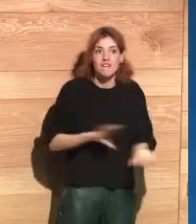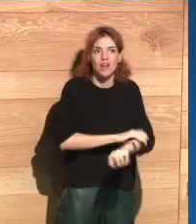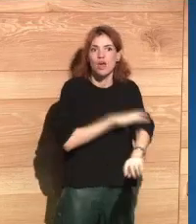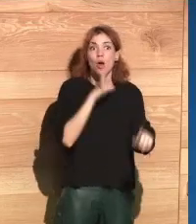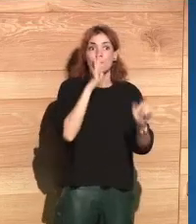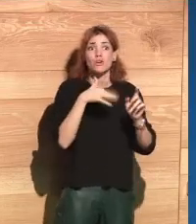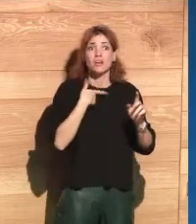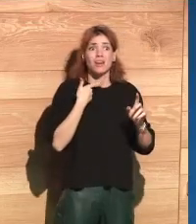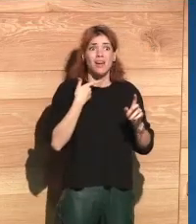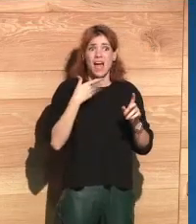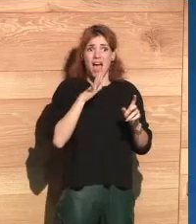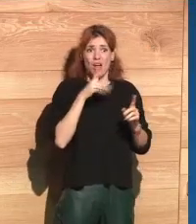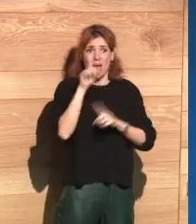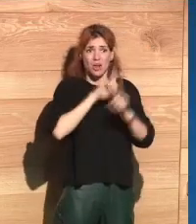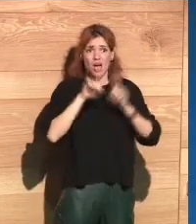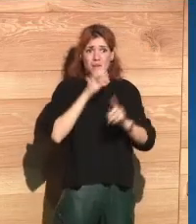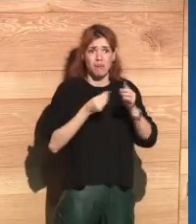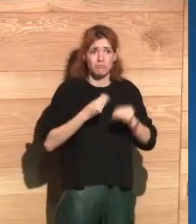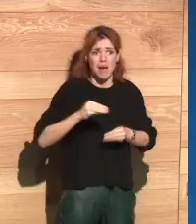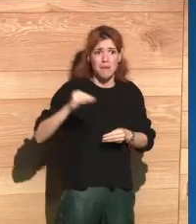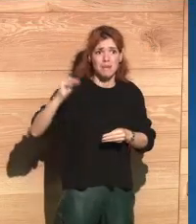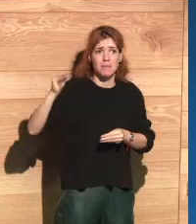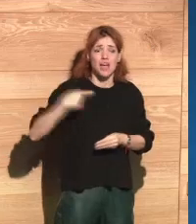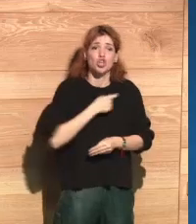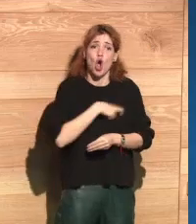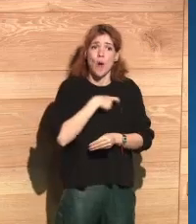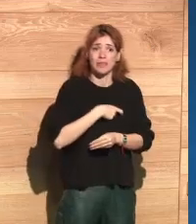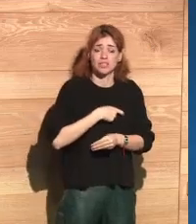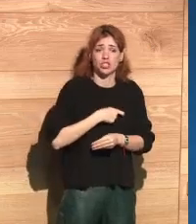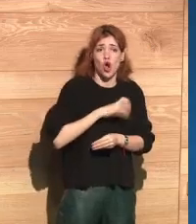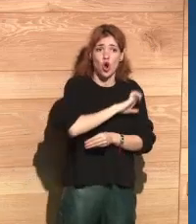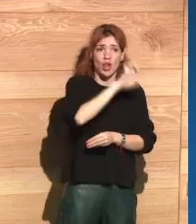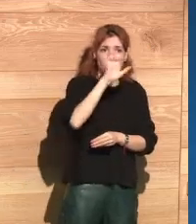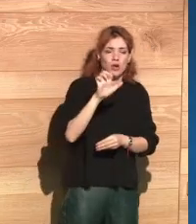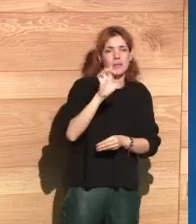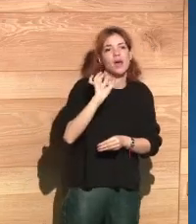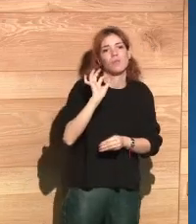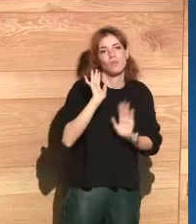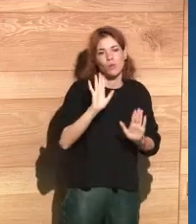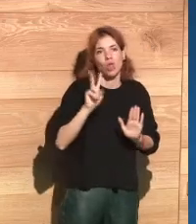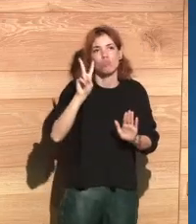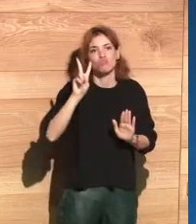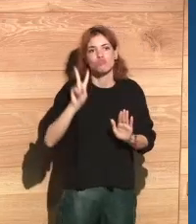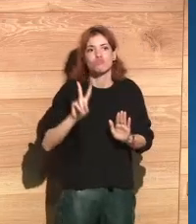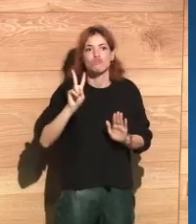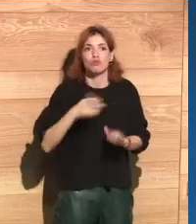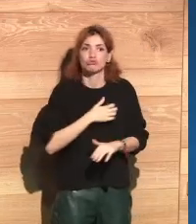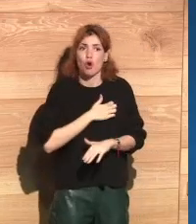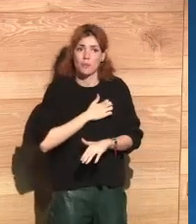the importance of this topic has improved so much that the President of the European Commission, together with two